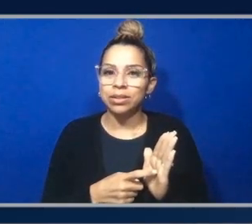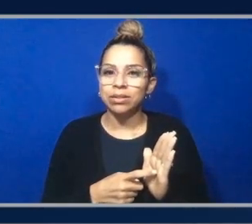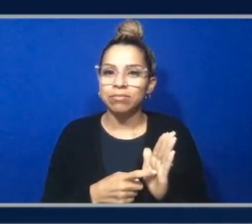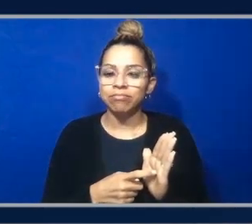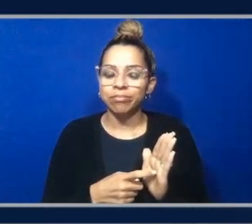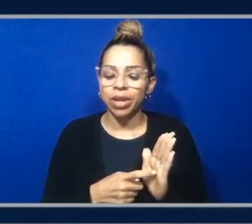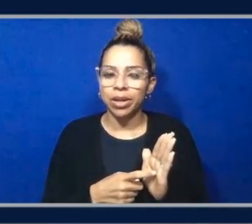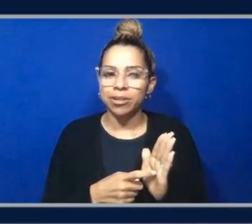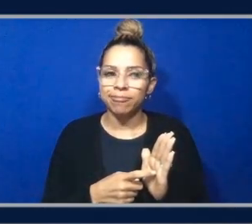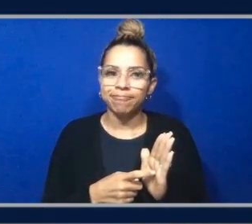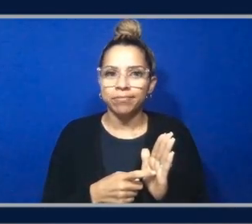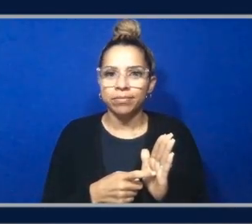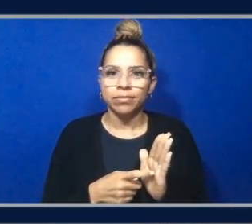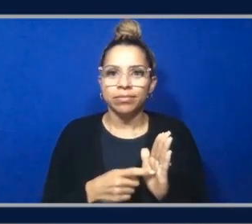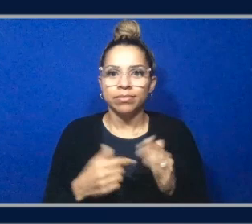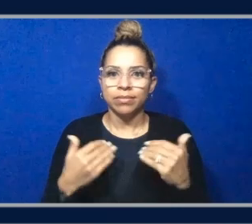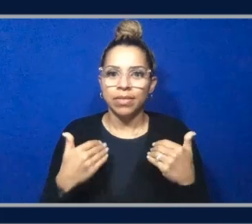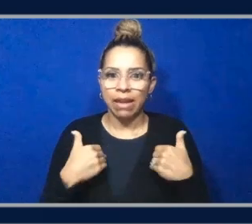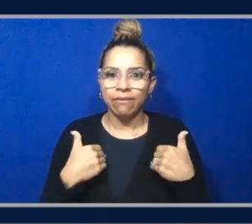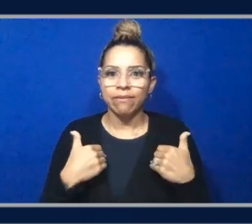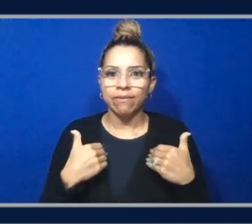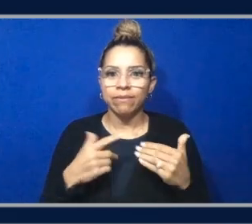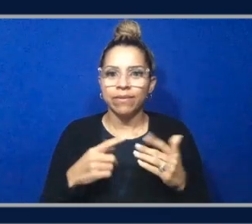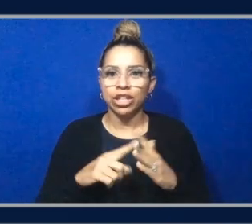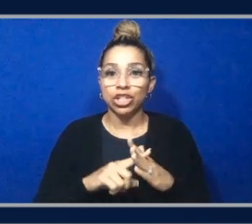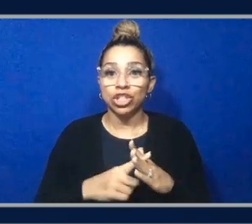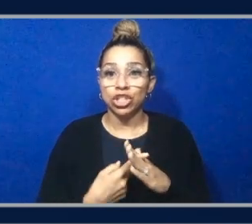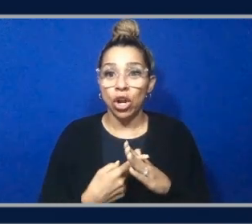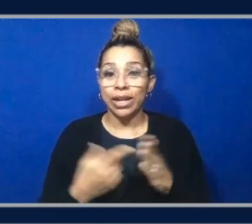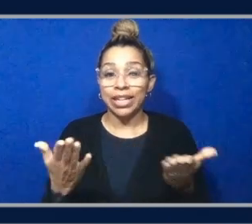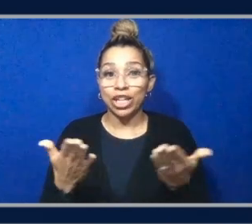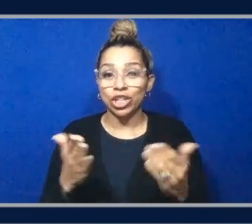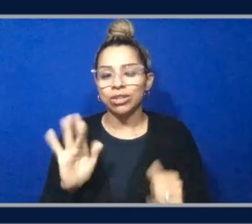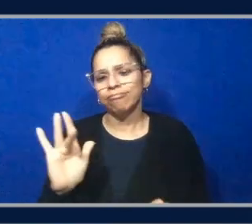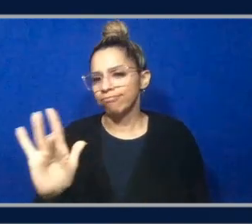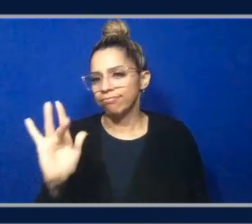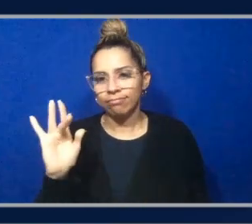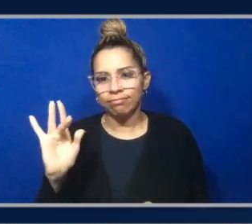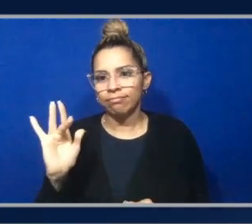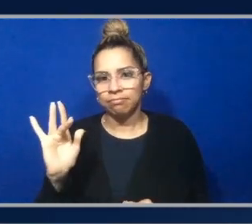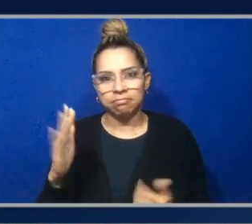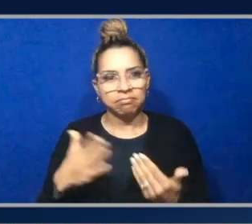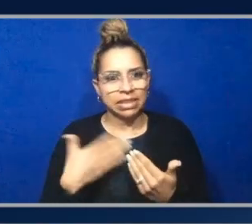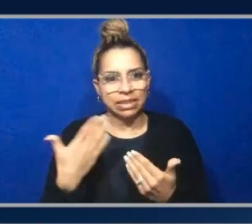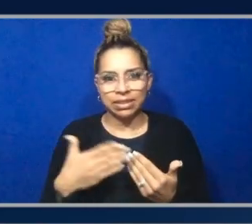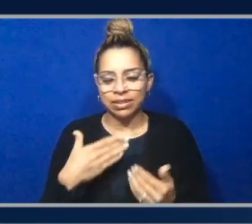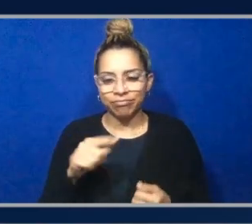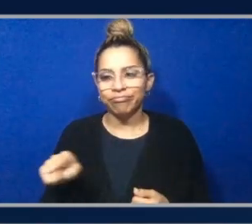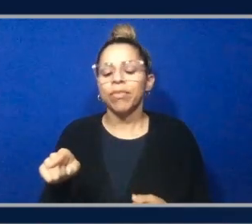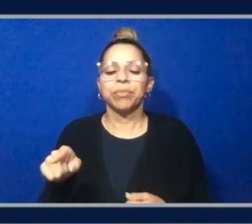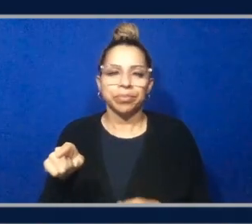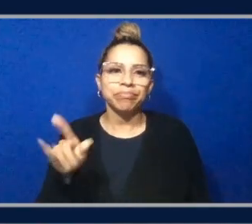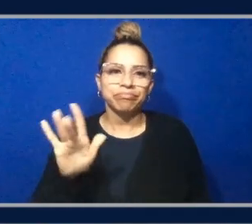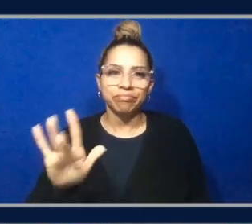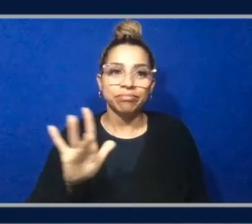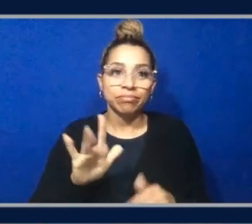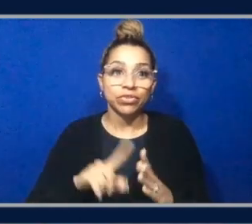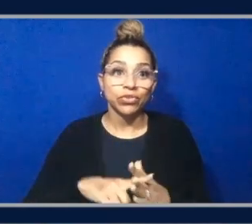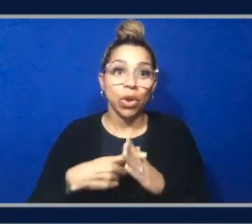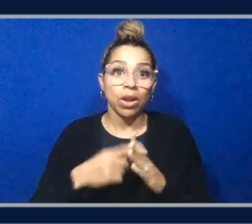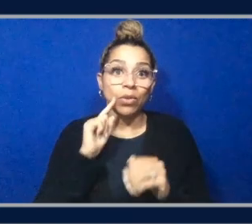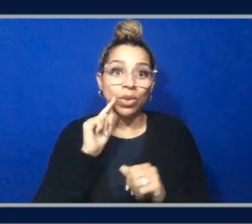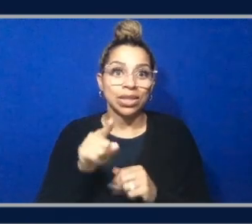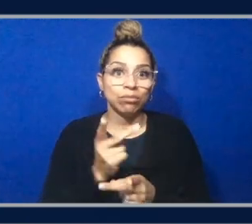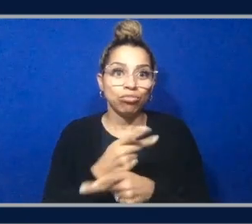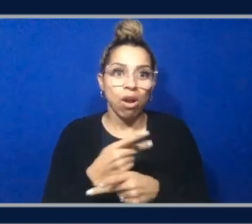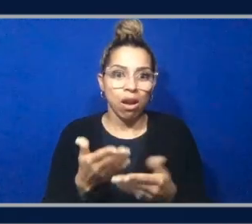be a start here button. Very intuitive for you to get started with this product. At which point you're going to be presented